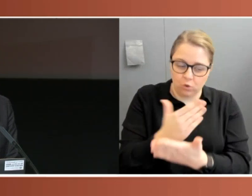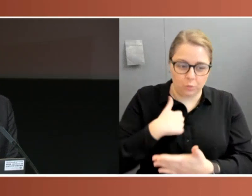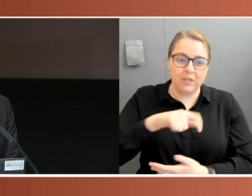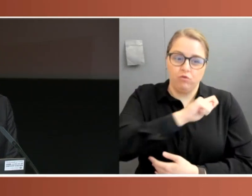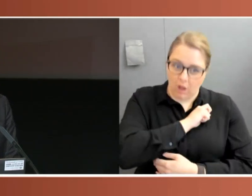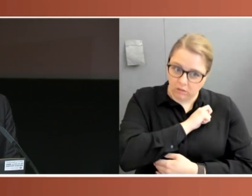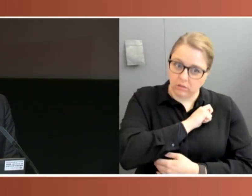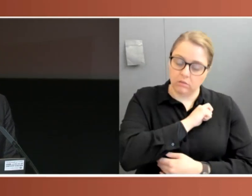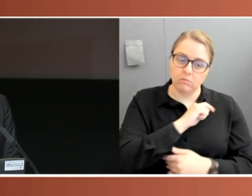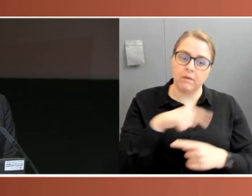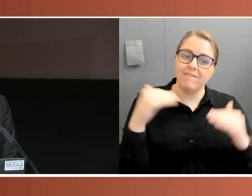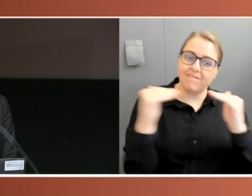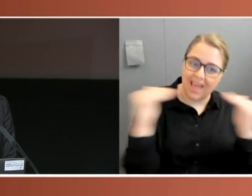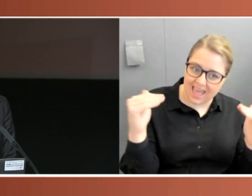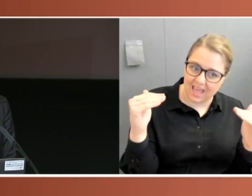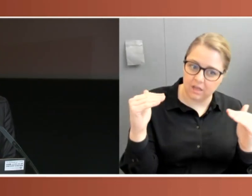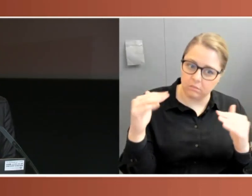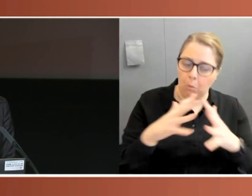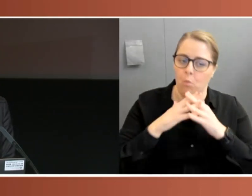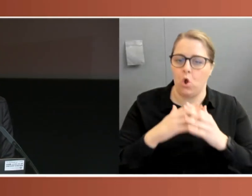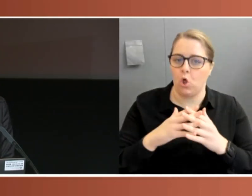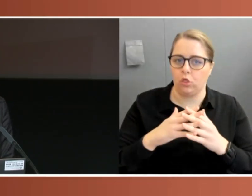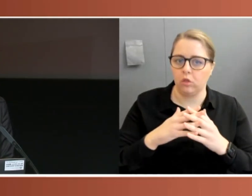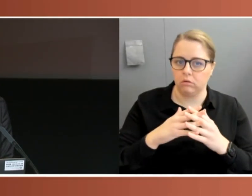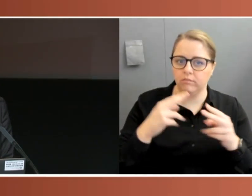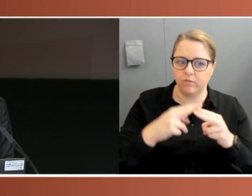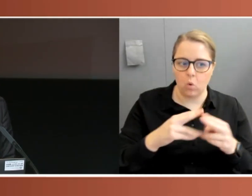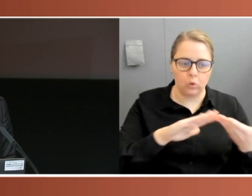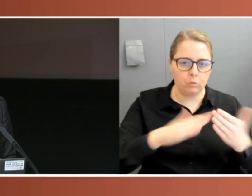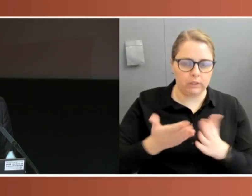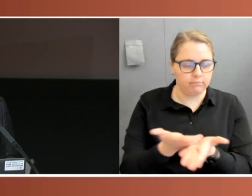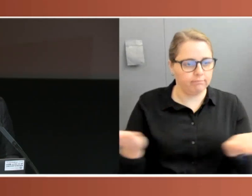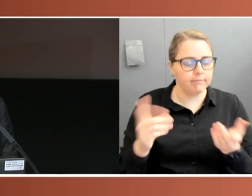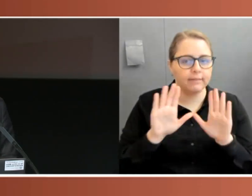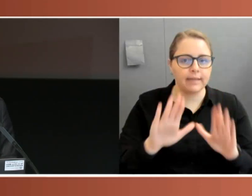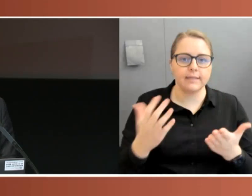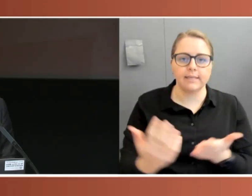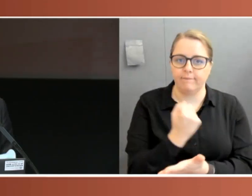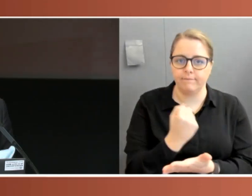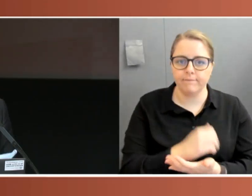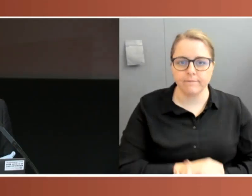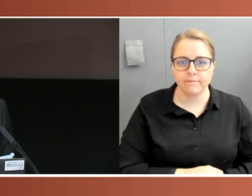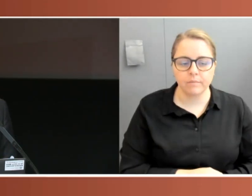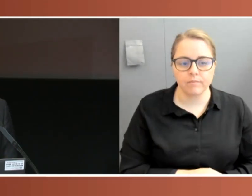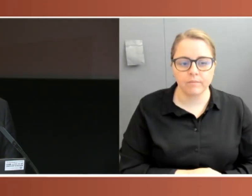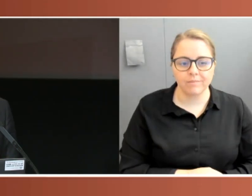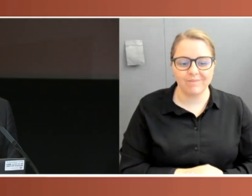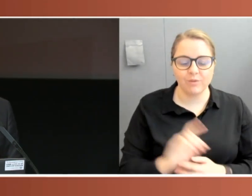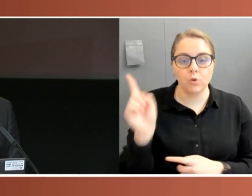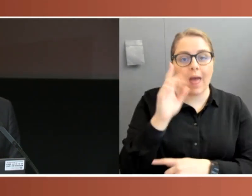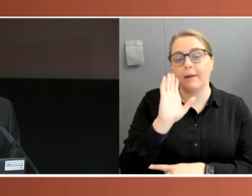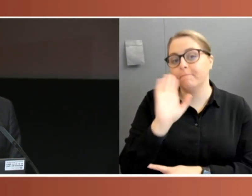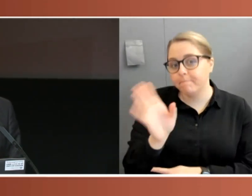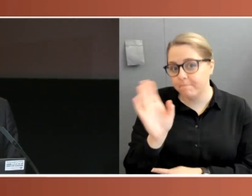and were always well-directed to protecting community safety? What we're hoping to do in this lecture is analyse that